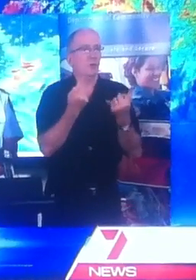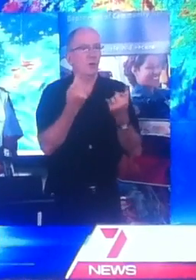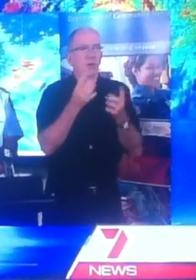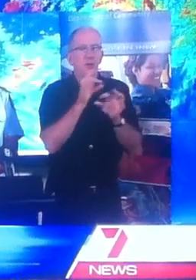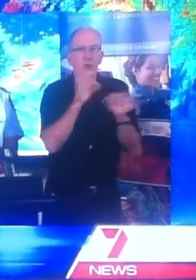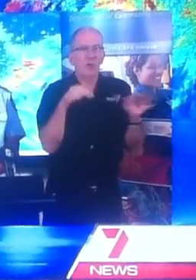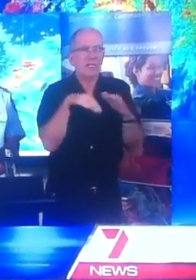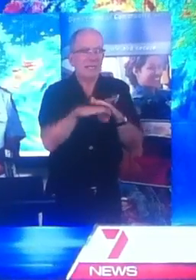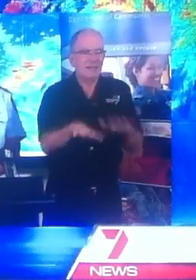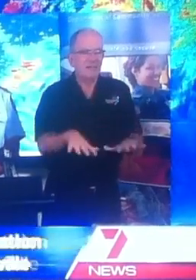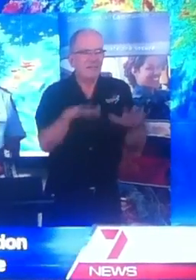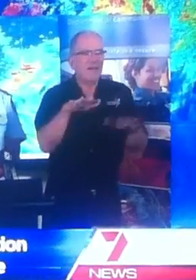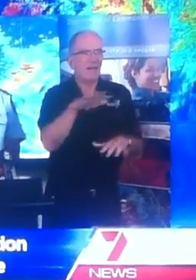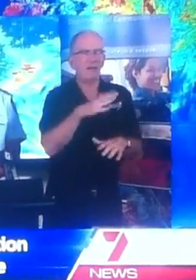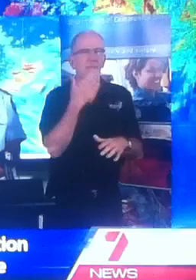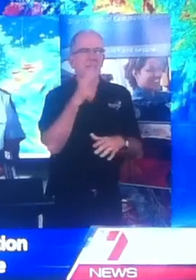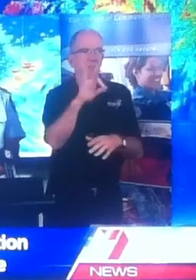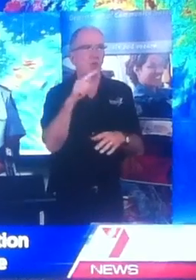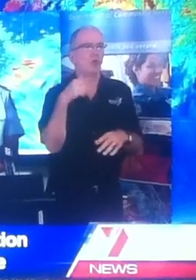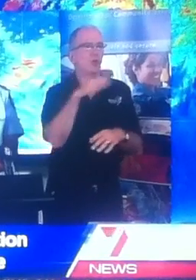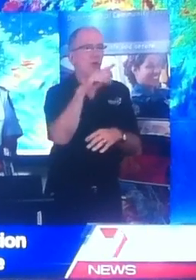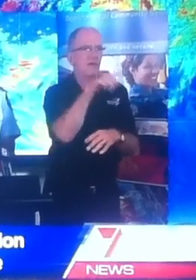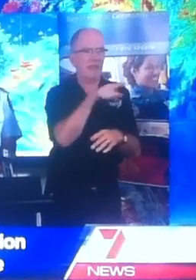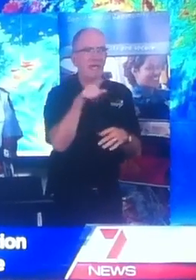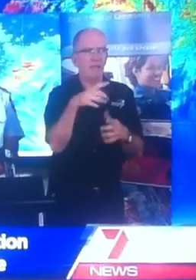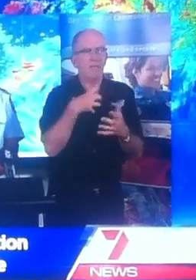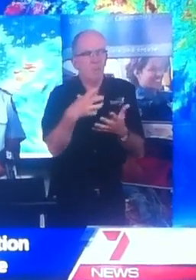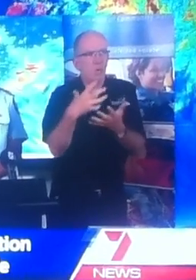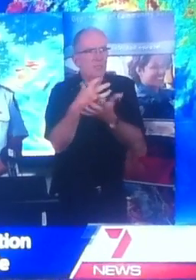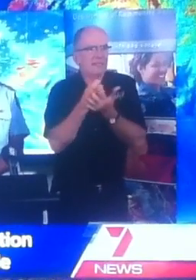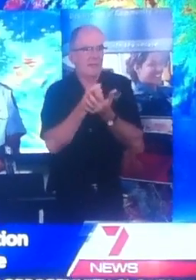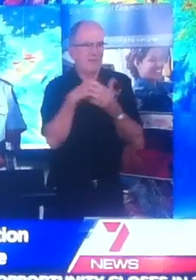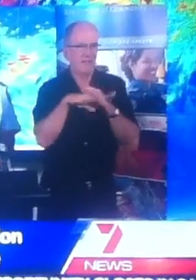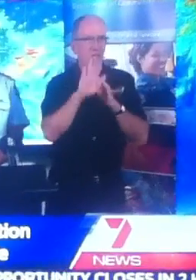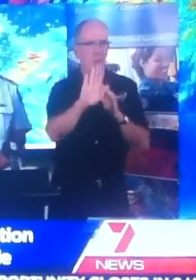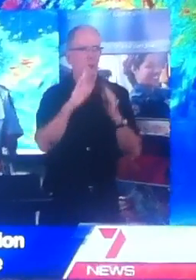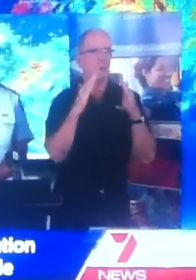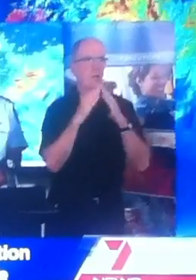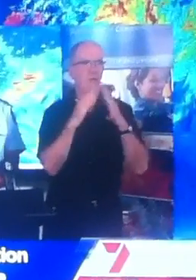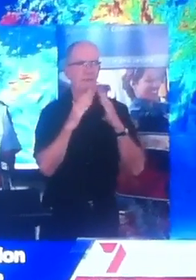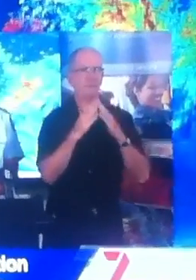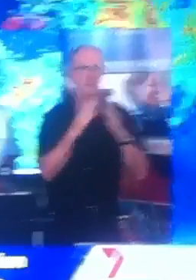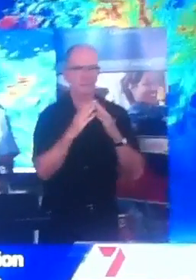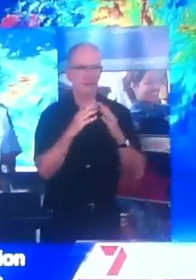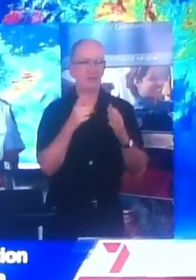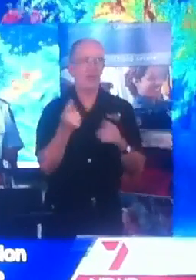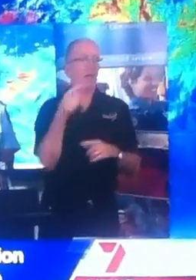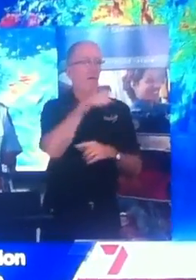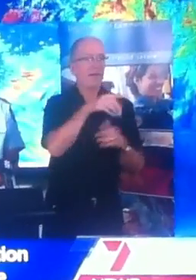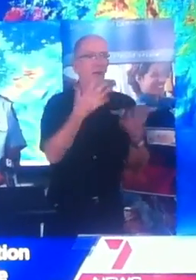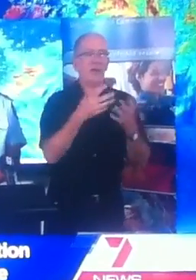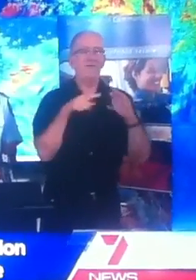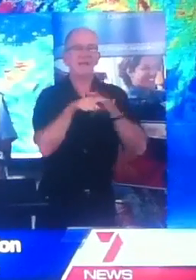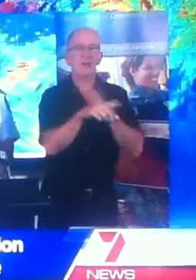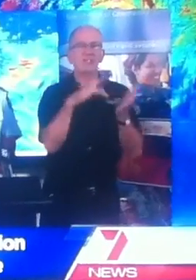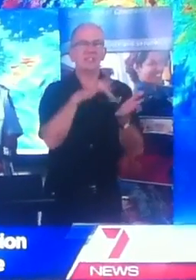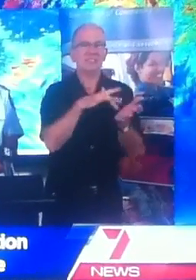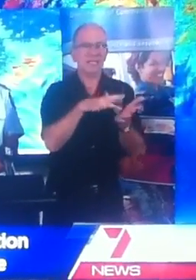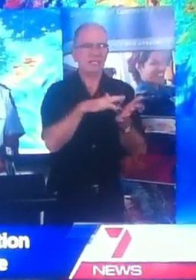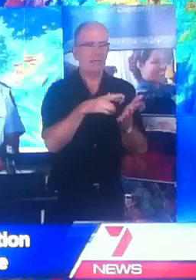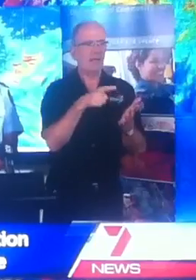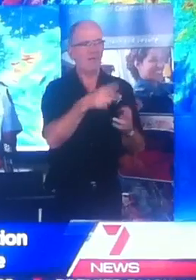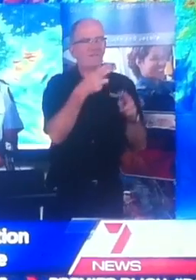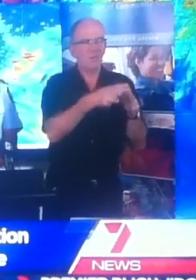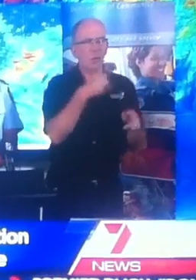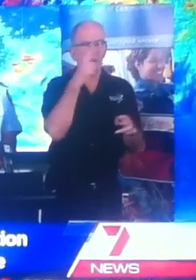not go to the evacuation centres. You are safer in your own home and you will only take up space from people who cannot be in their own